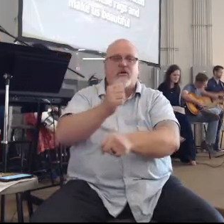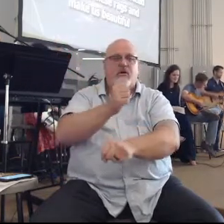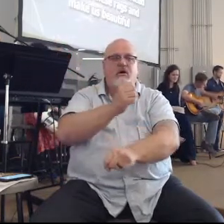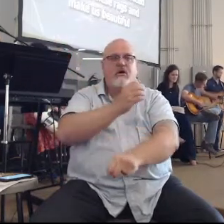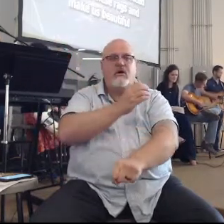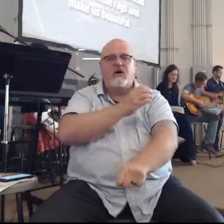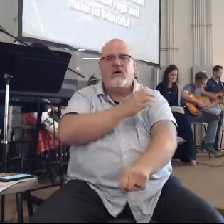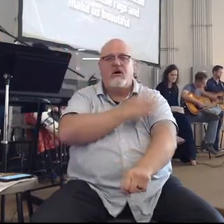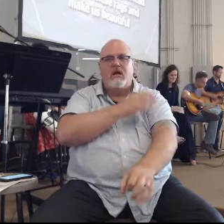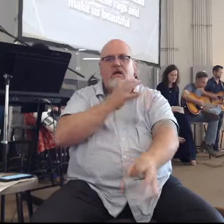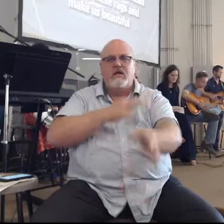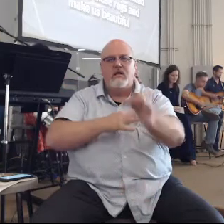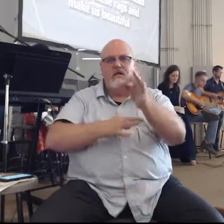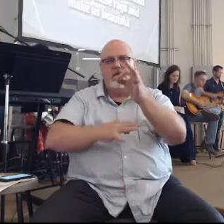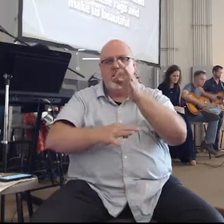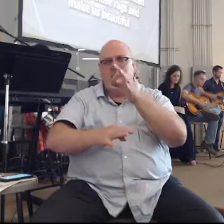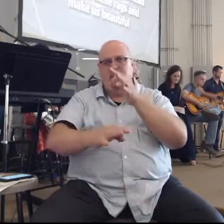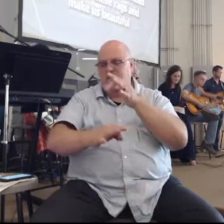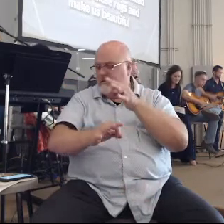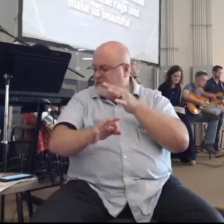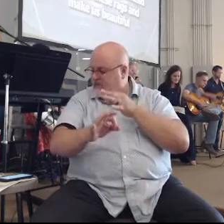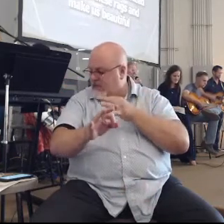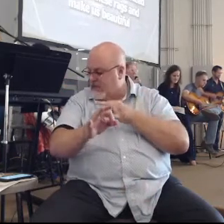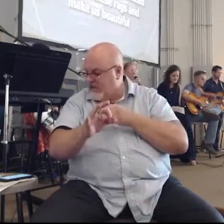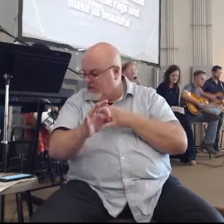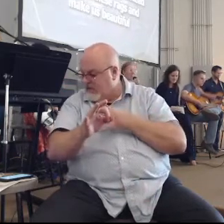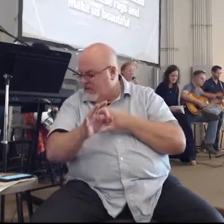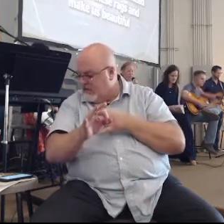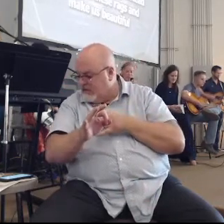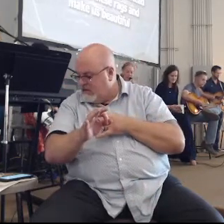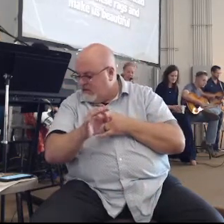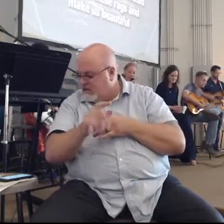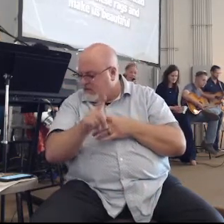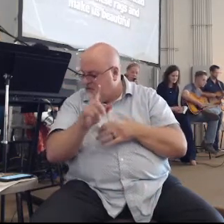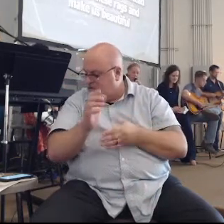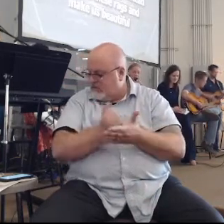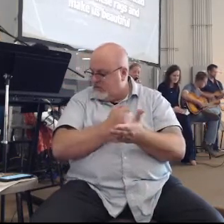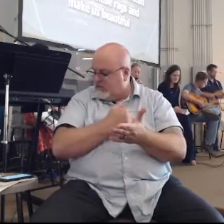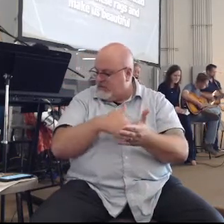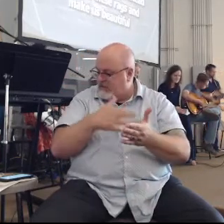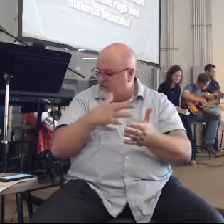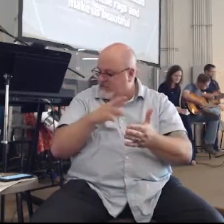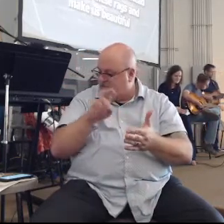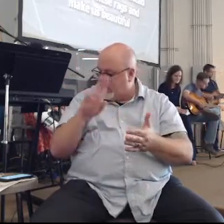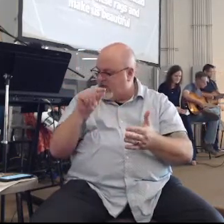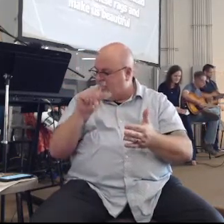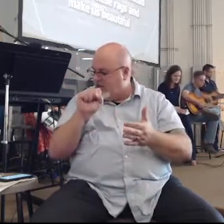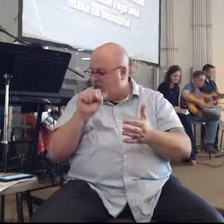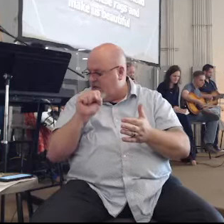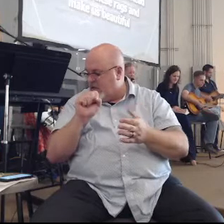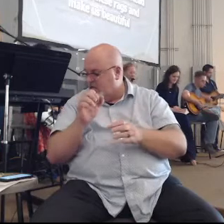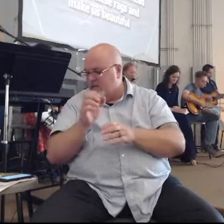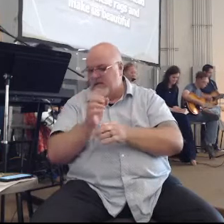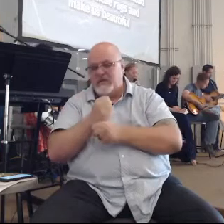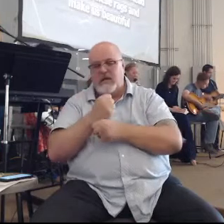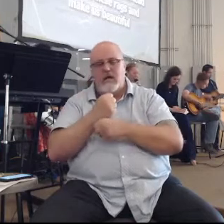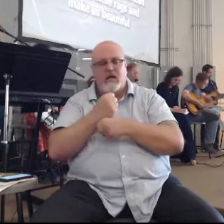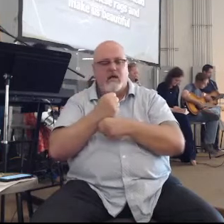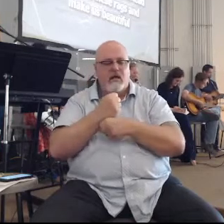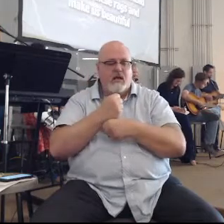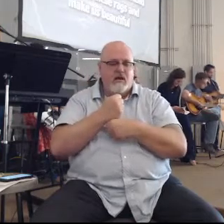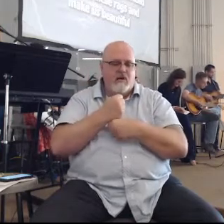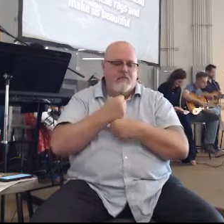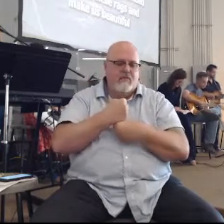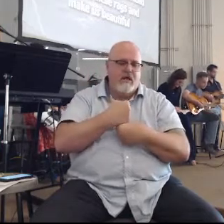us strong In the sand You took these reds